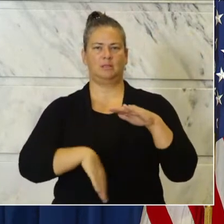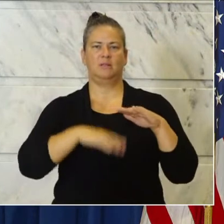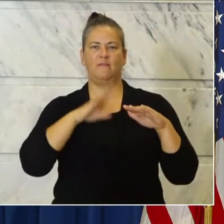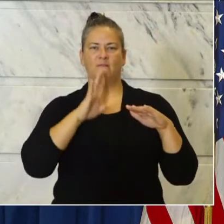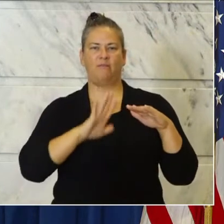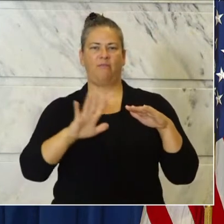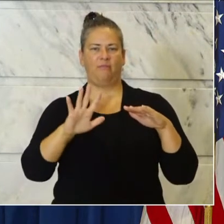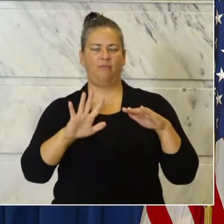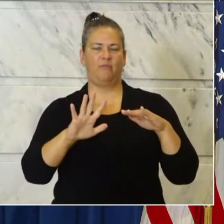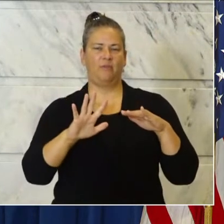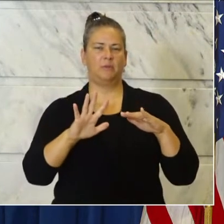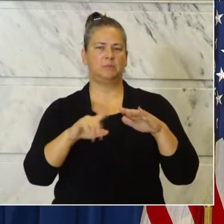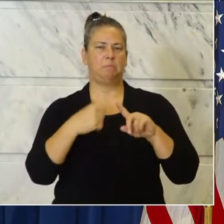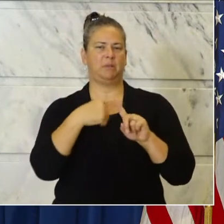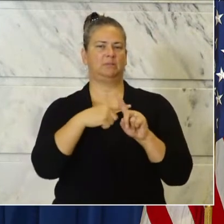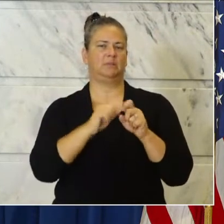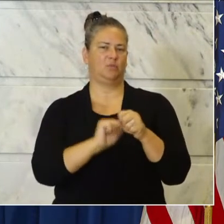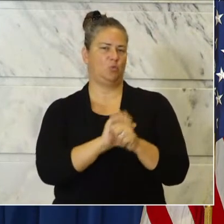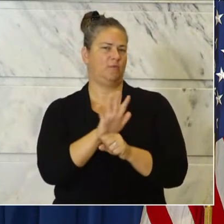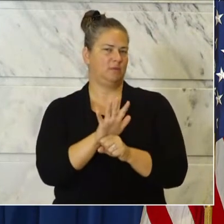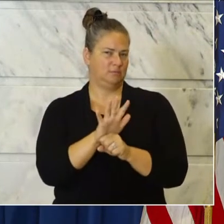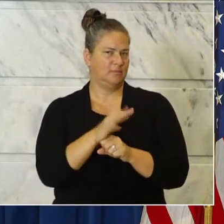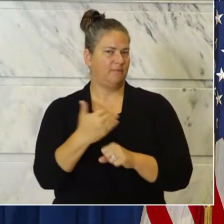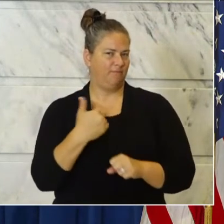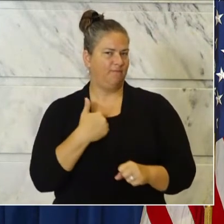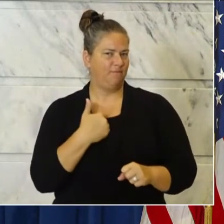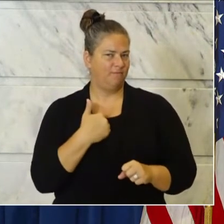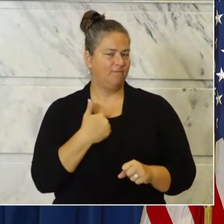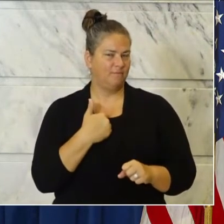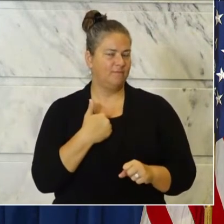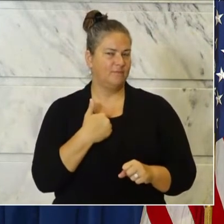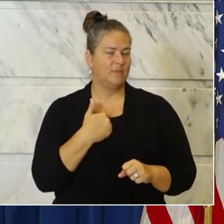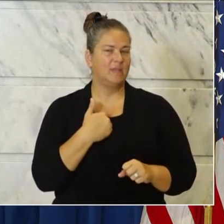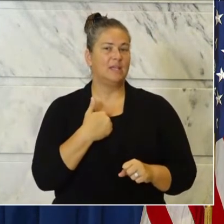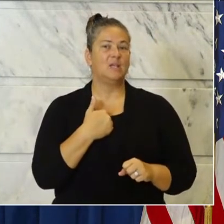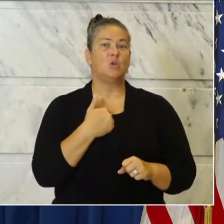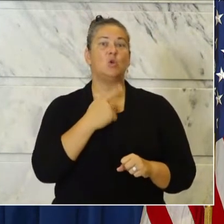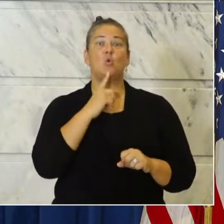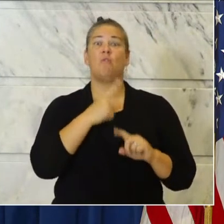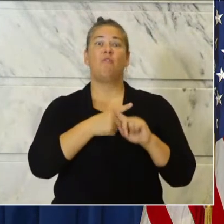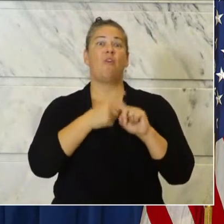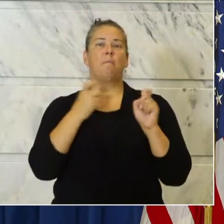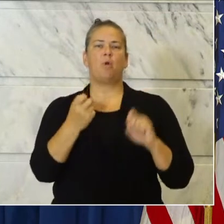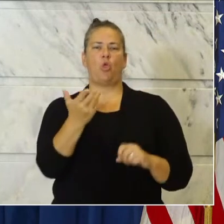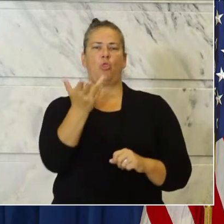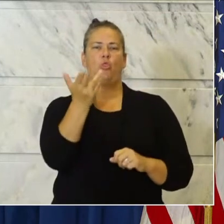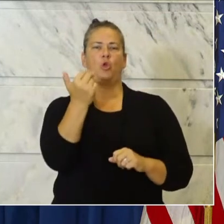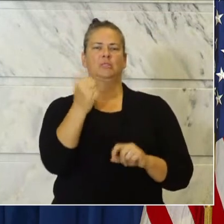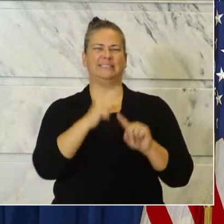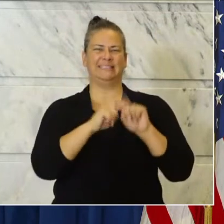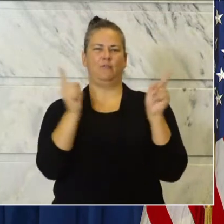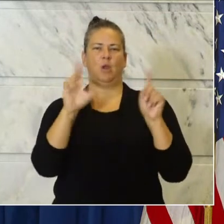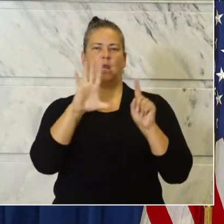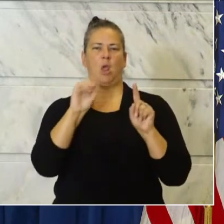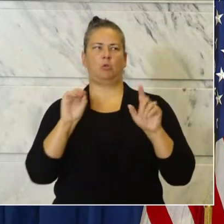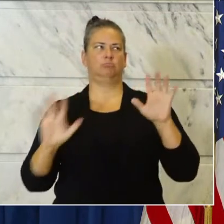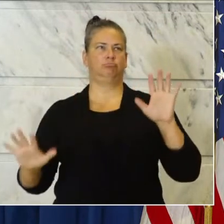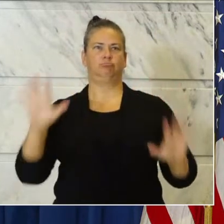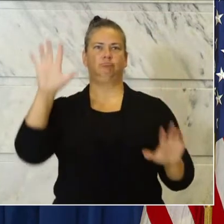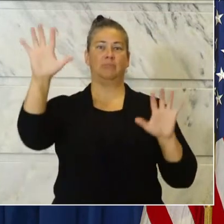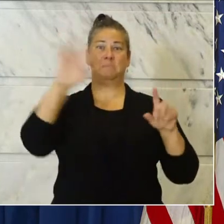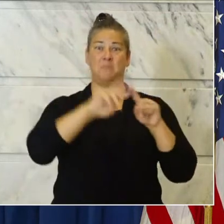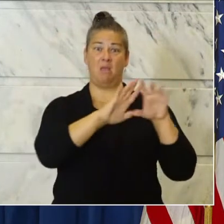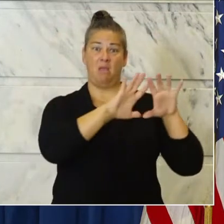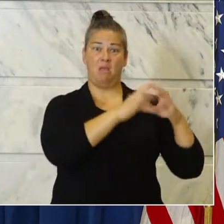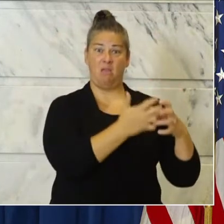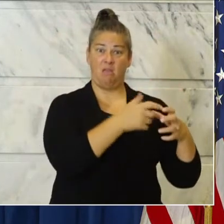tested positive for the coronavirus and they come from 13 different counties, meaning it's not isolated. Kids